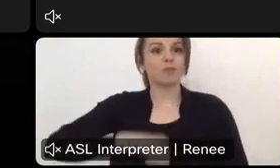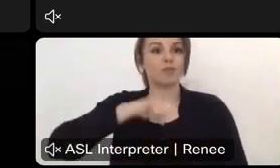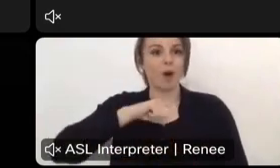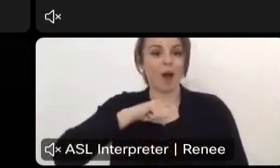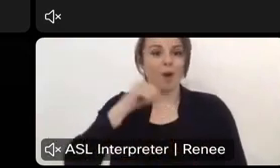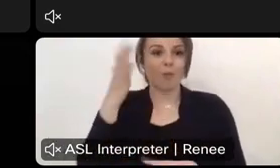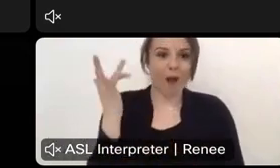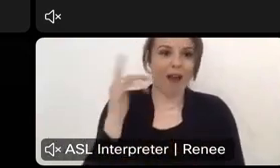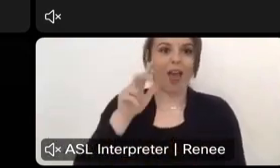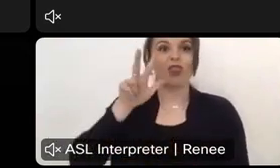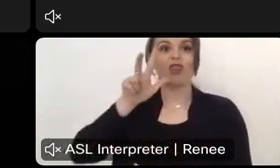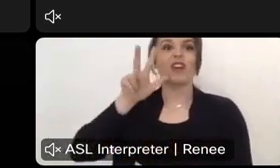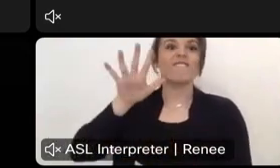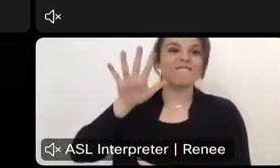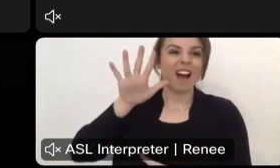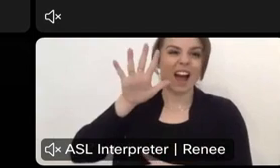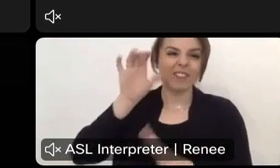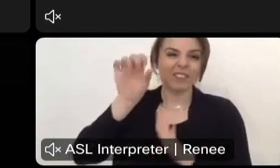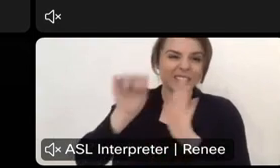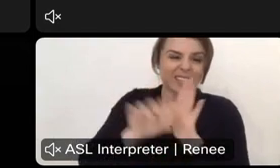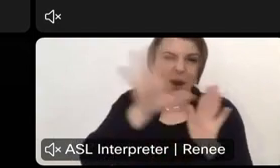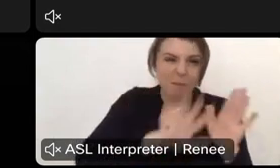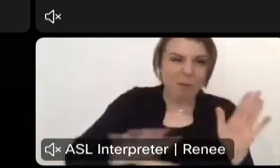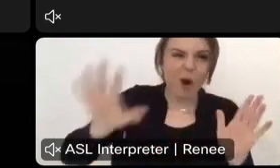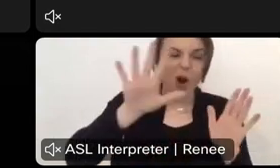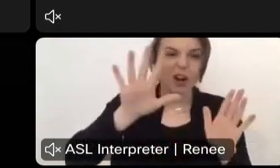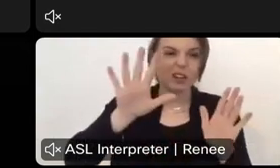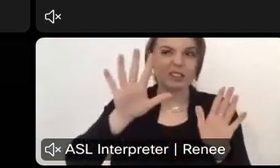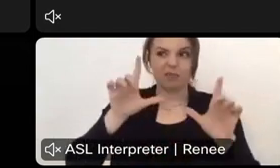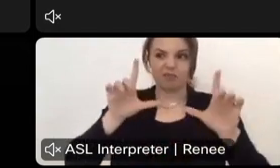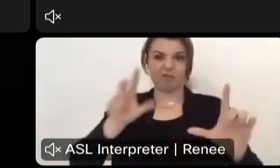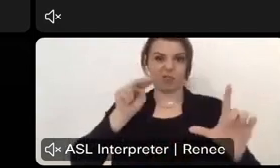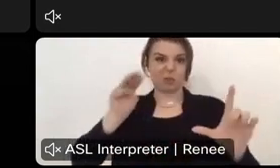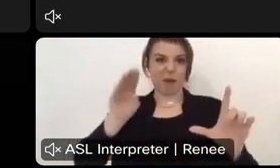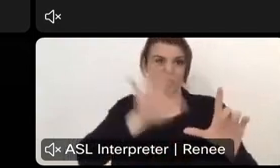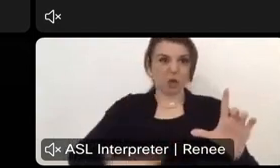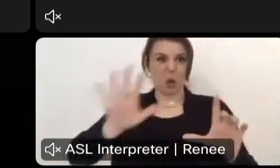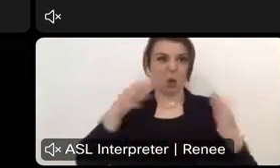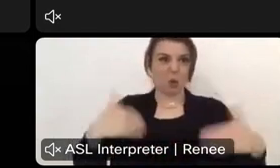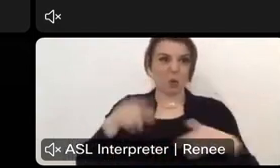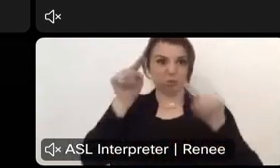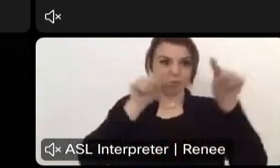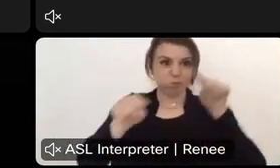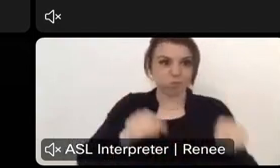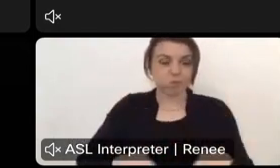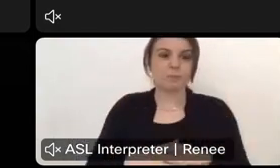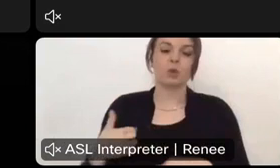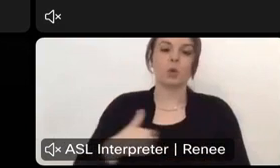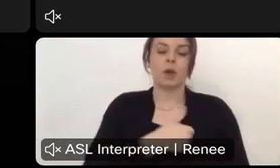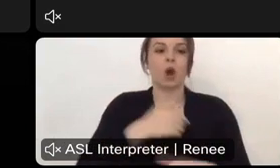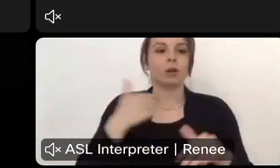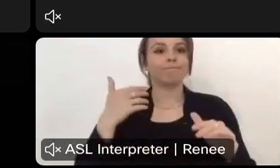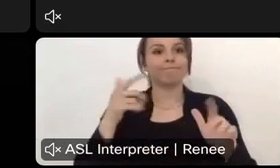occur in 25 of 33 state counties across the state of New Mexico. And so we know that we'll be part of outdoor recreation